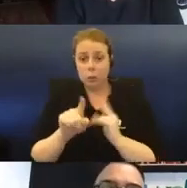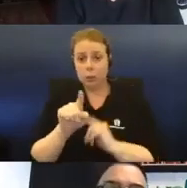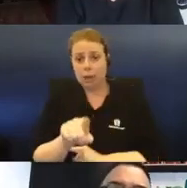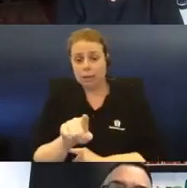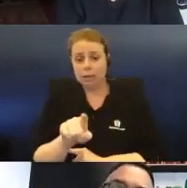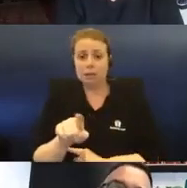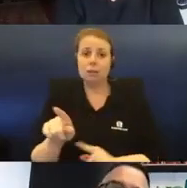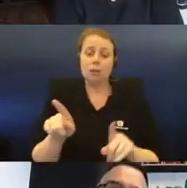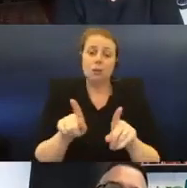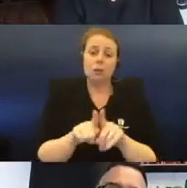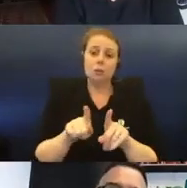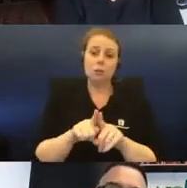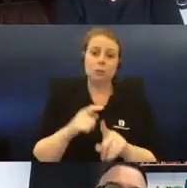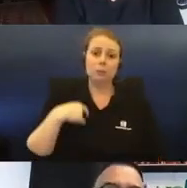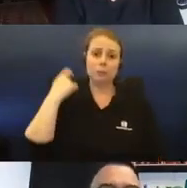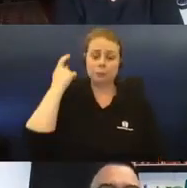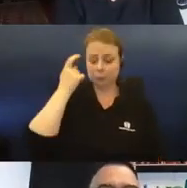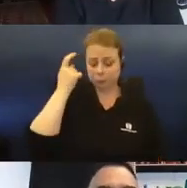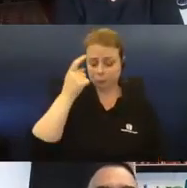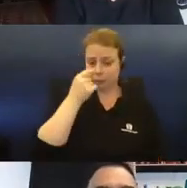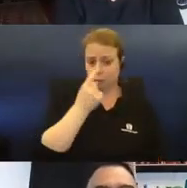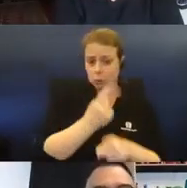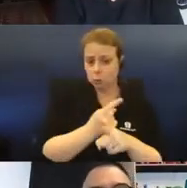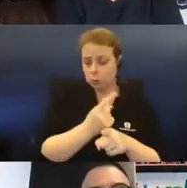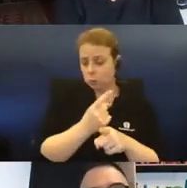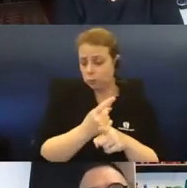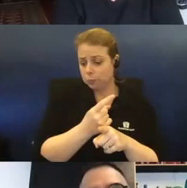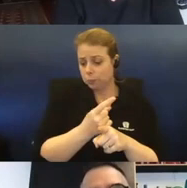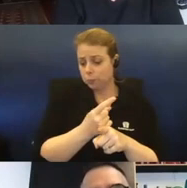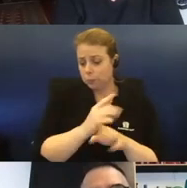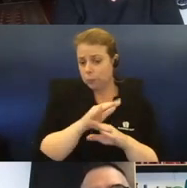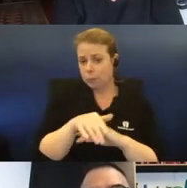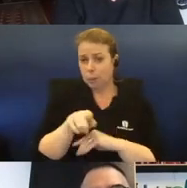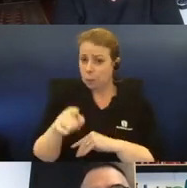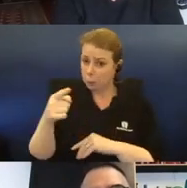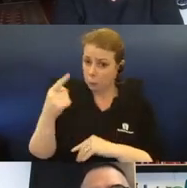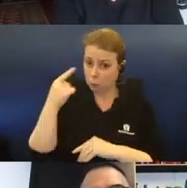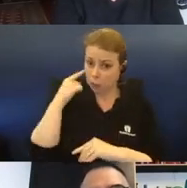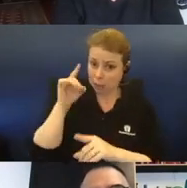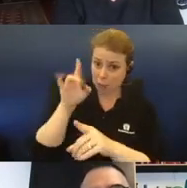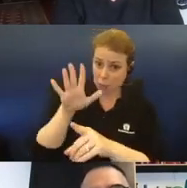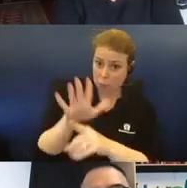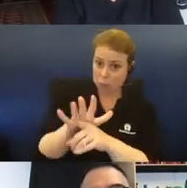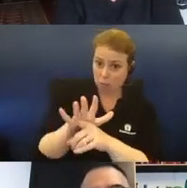I'm just wondering if you could talk about, you know, whether you see yourself having some responsibilities